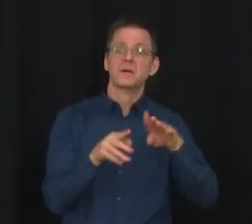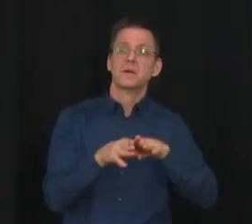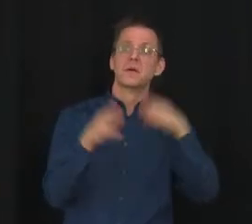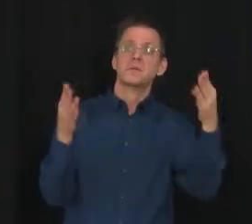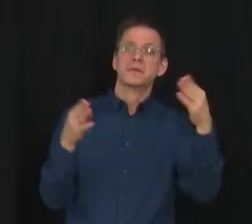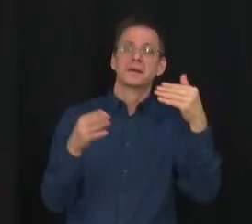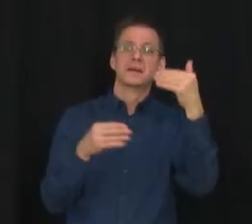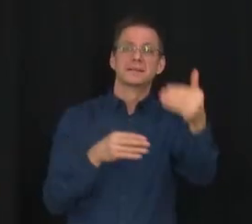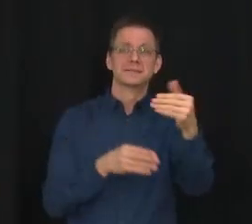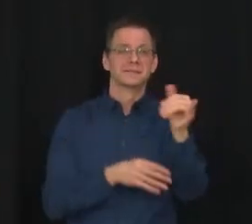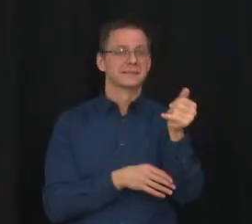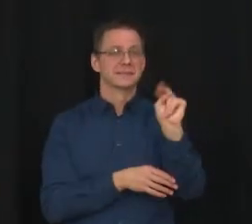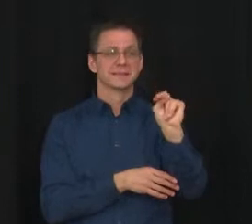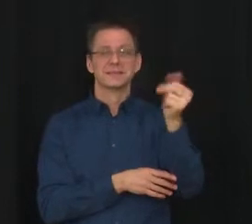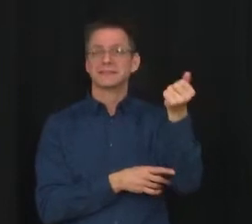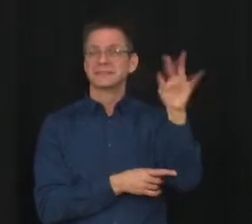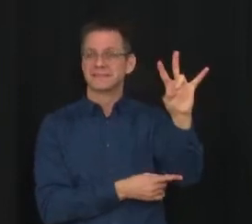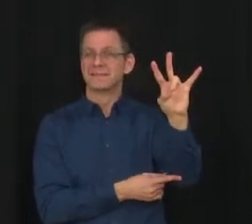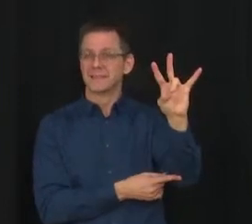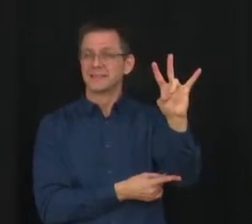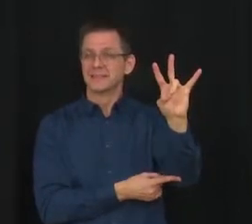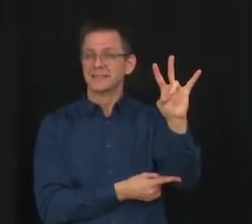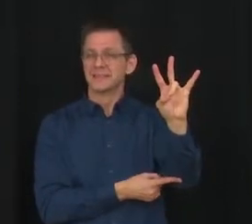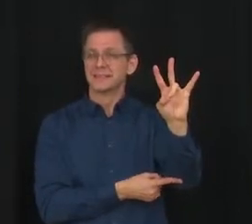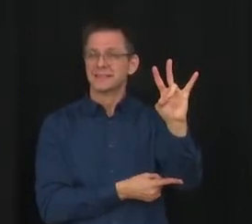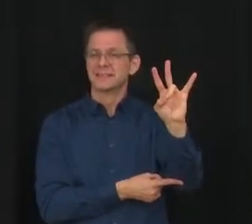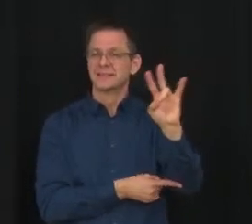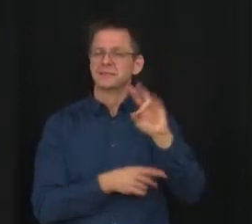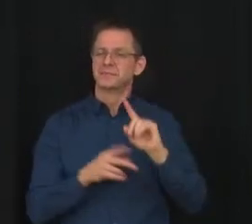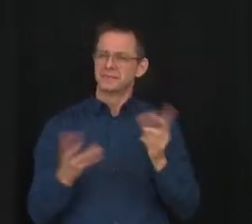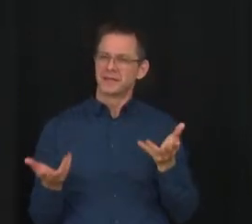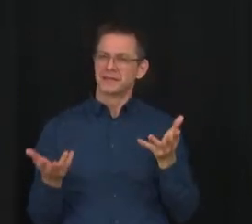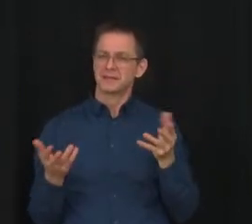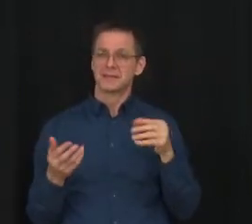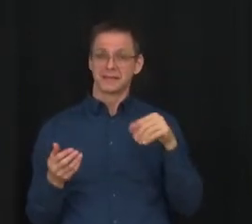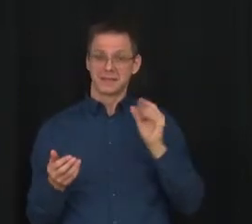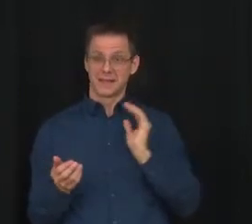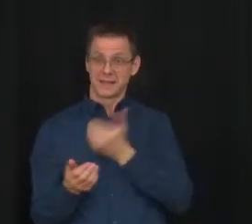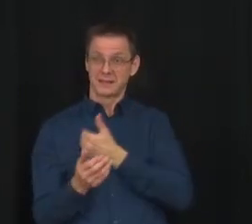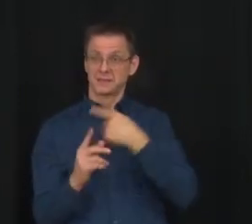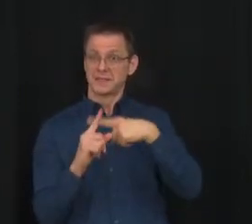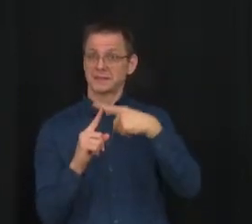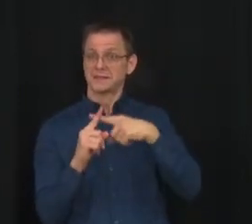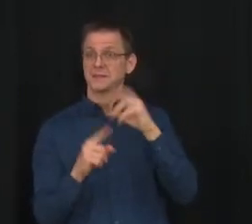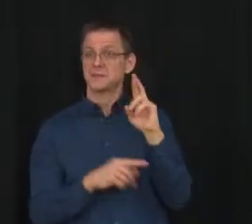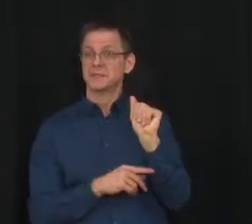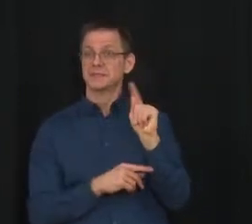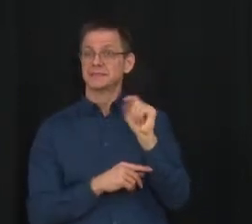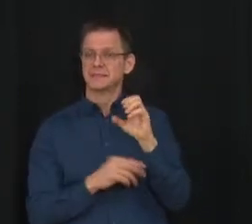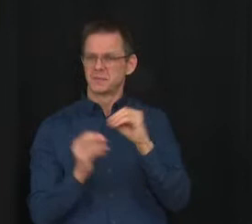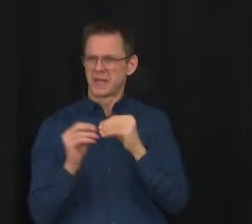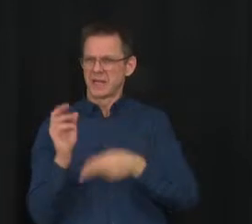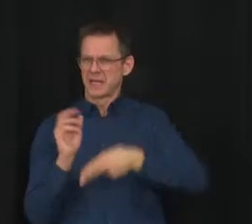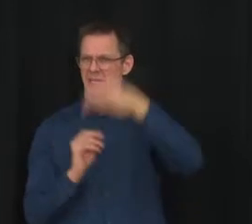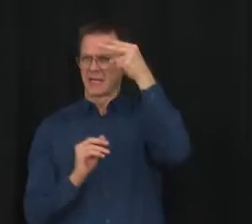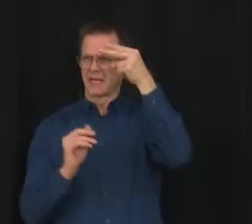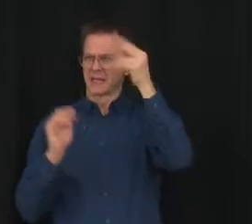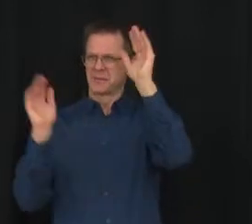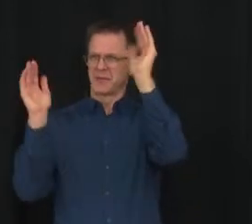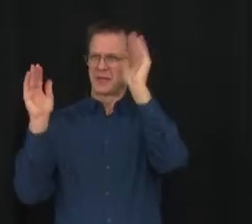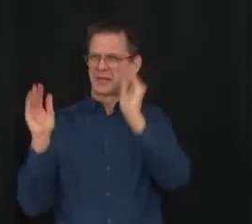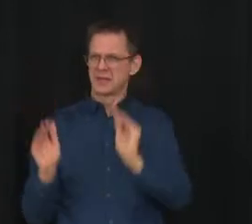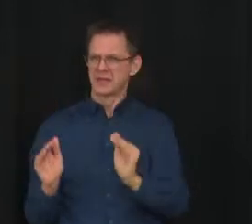in Alberta is actually higher than it was in Ontario today. Ontario's was 28.1%, and